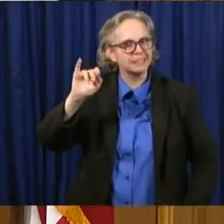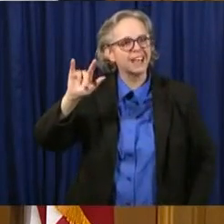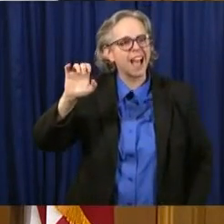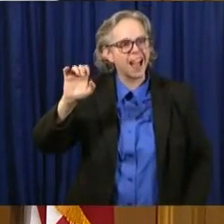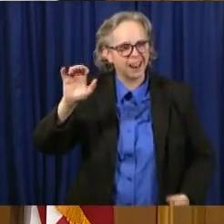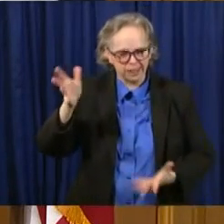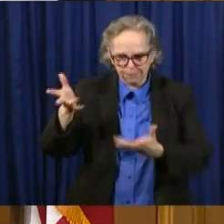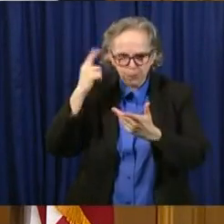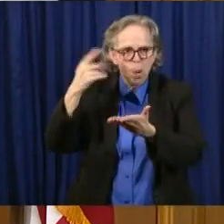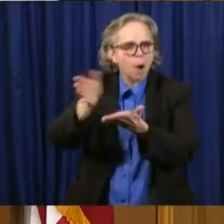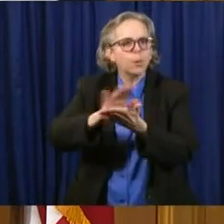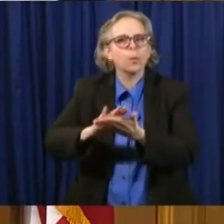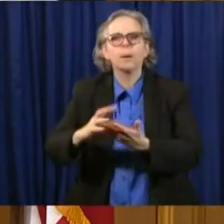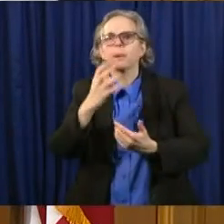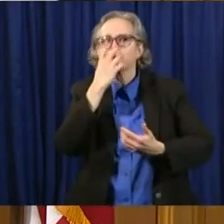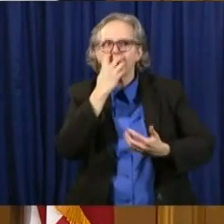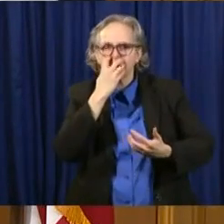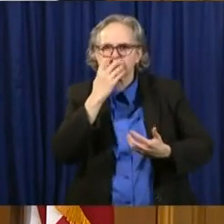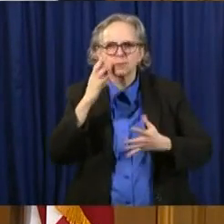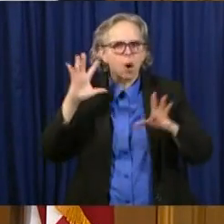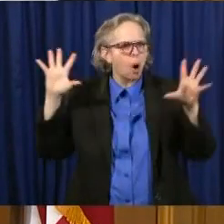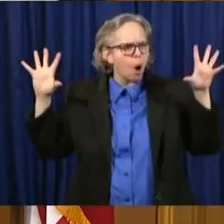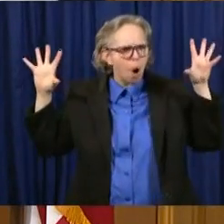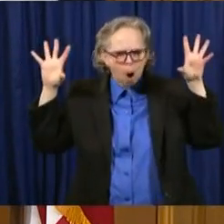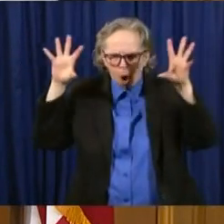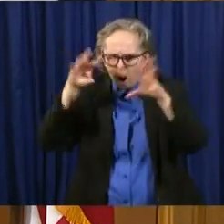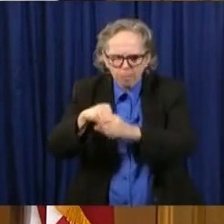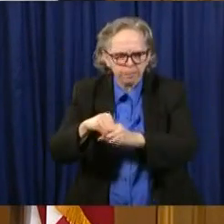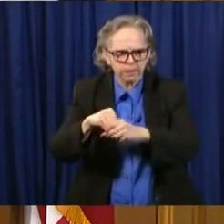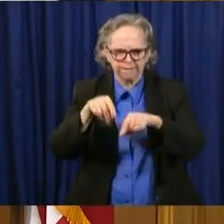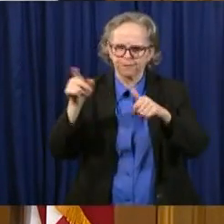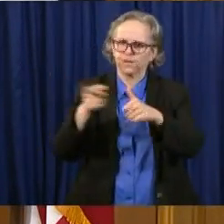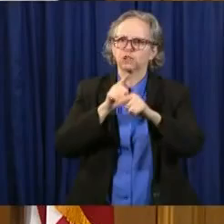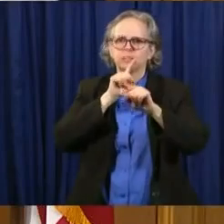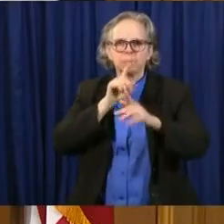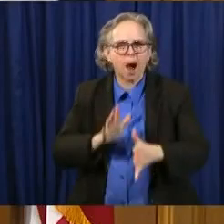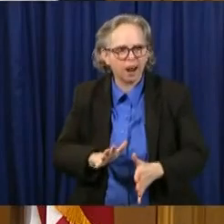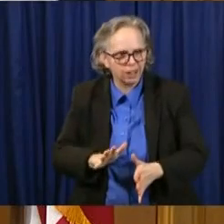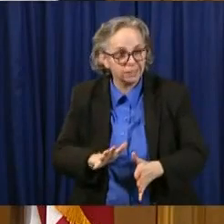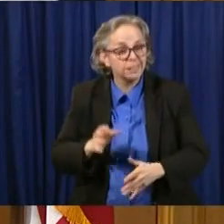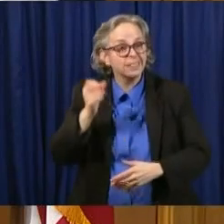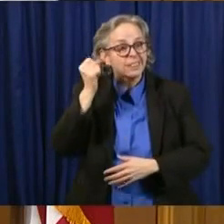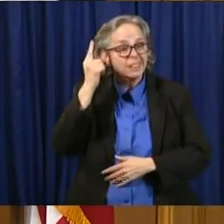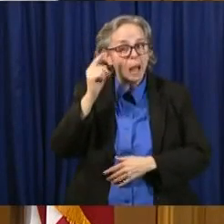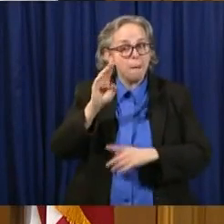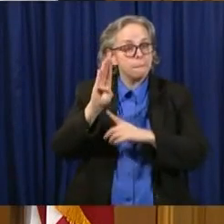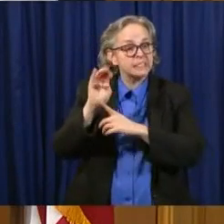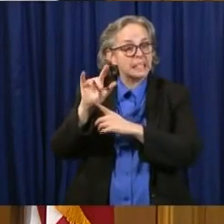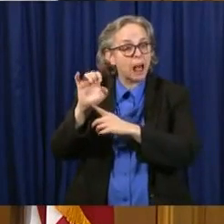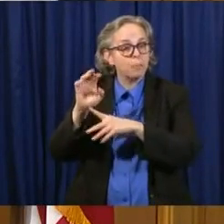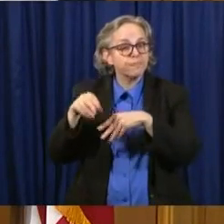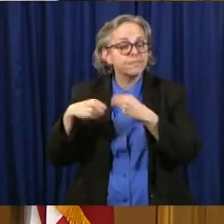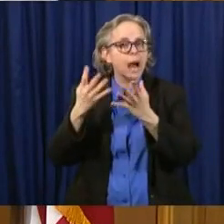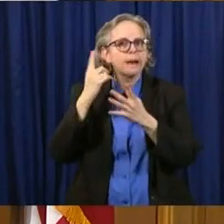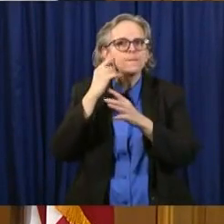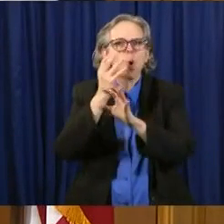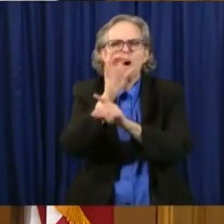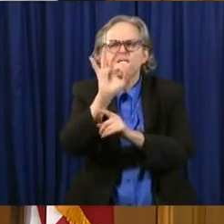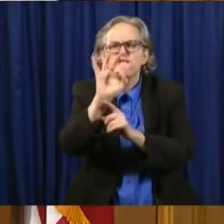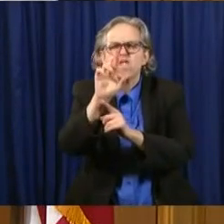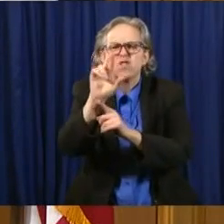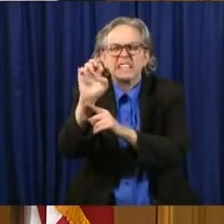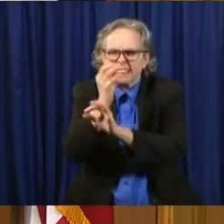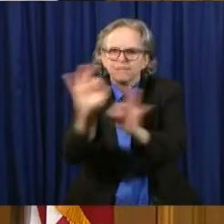Ohio's first responders. Battelle is providing this service for free. Our Ohio State Highway Patrol has developed a